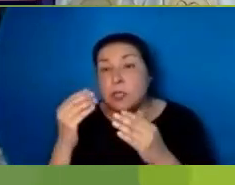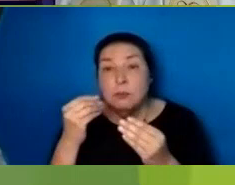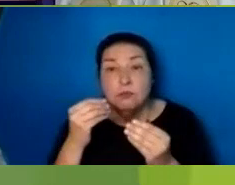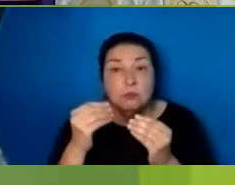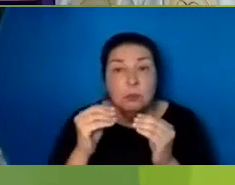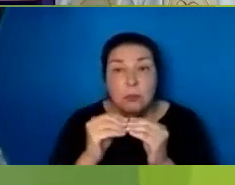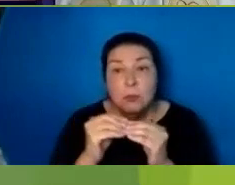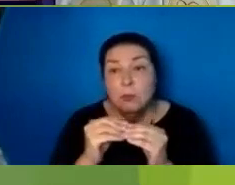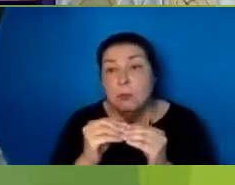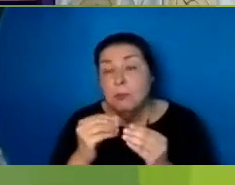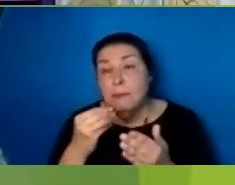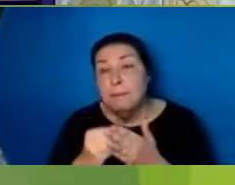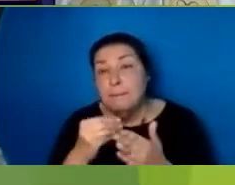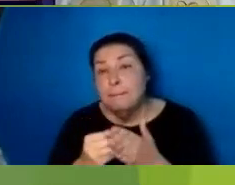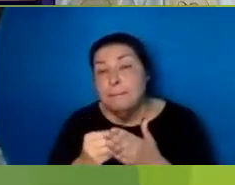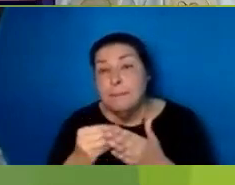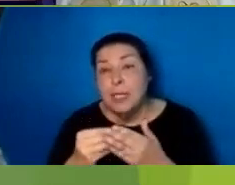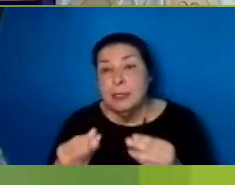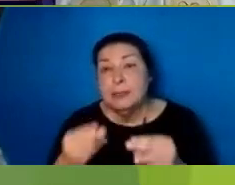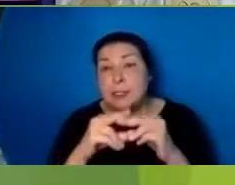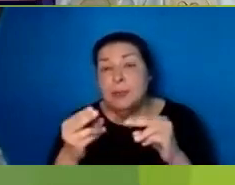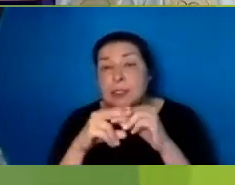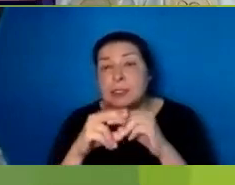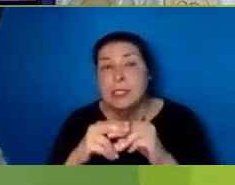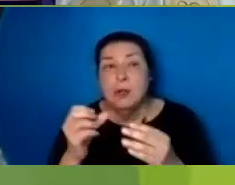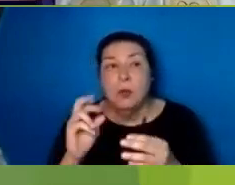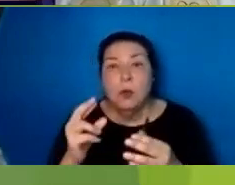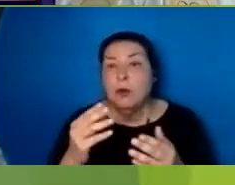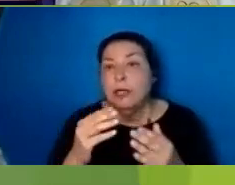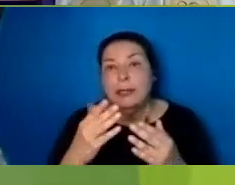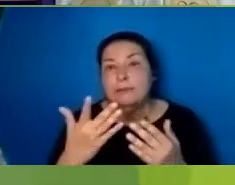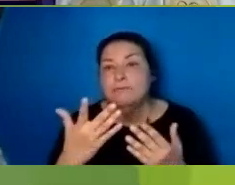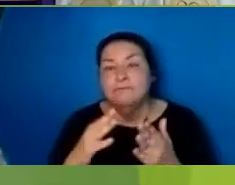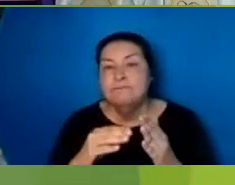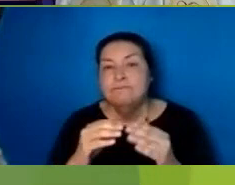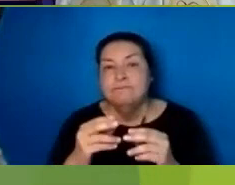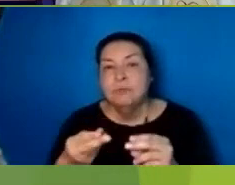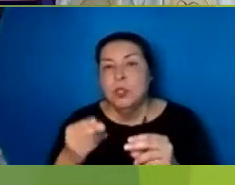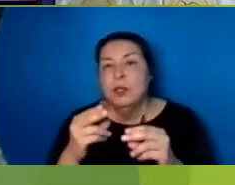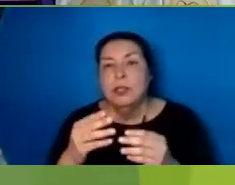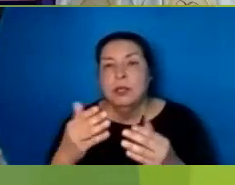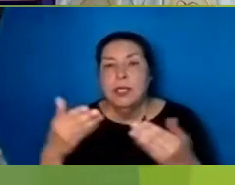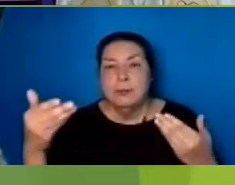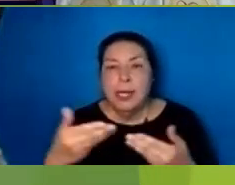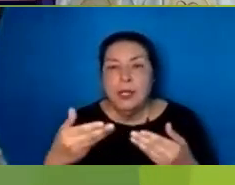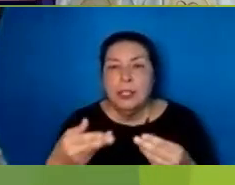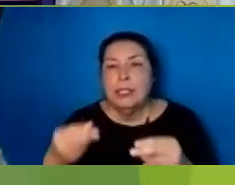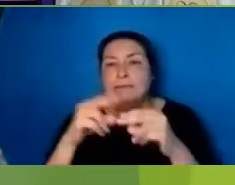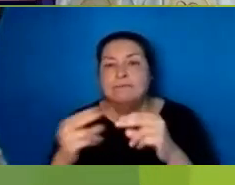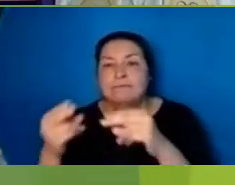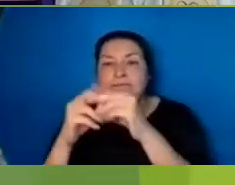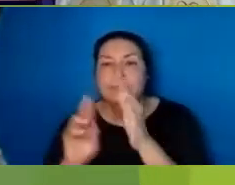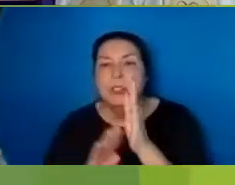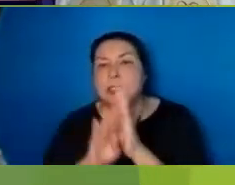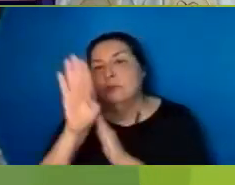assignment Comes out of the chute Doesn't it One of the top selling books In the past 20 years or